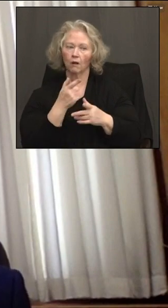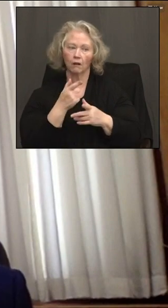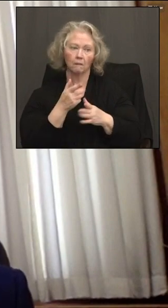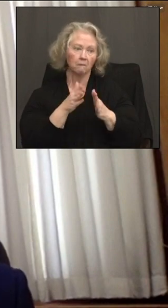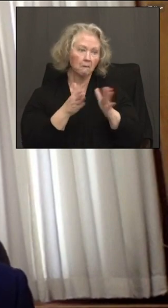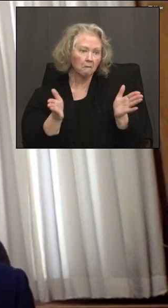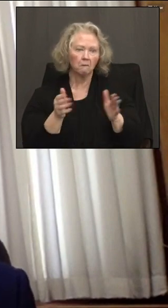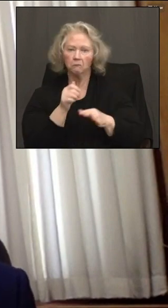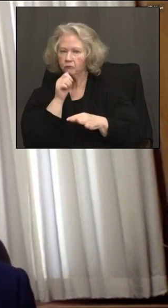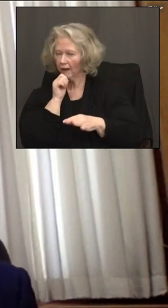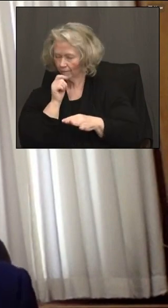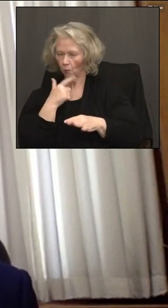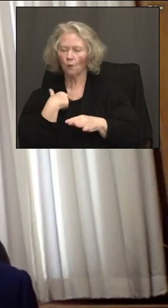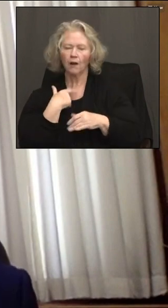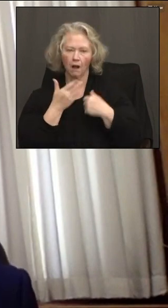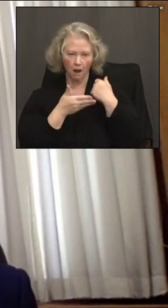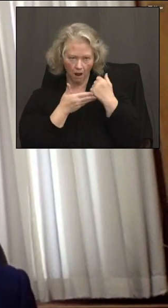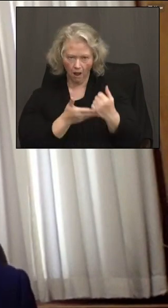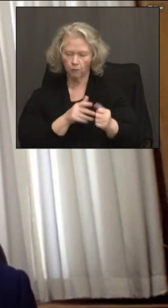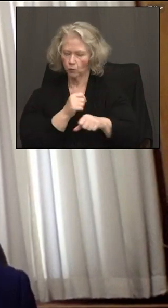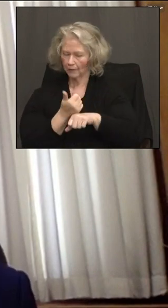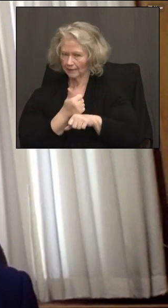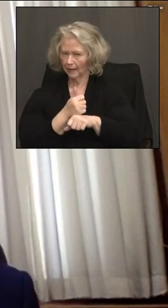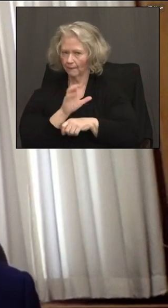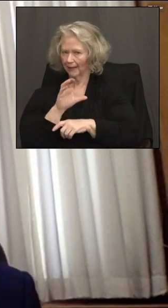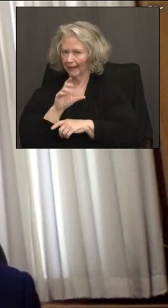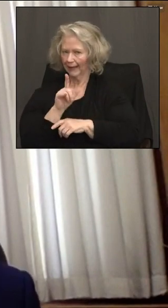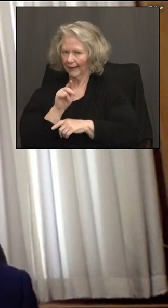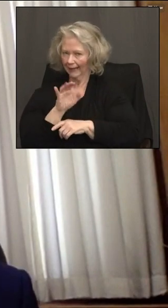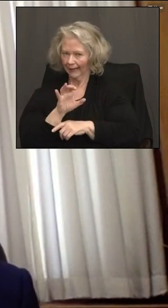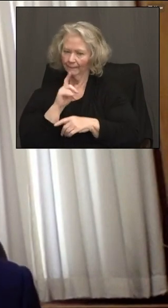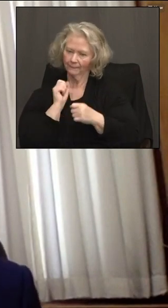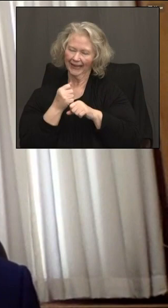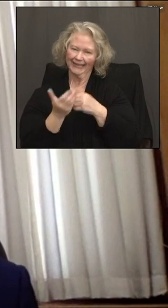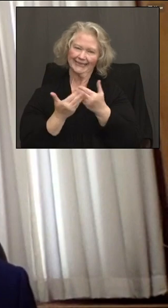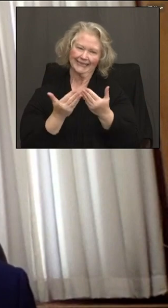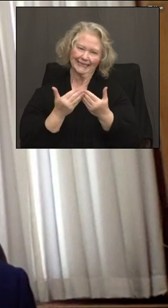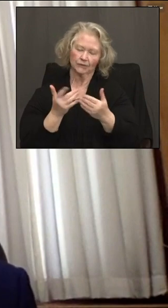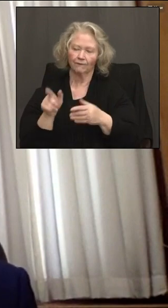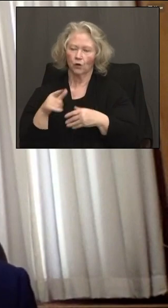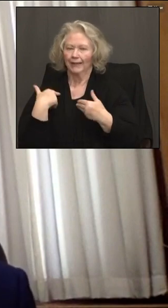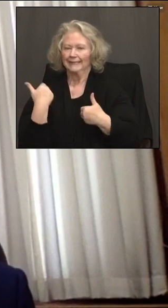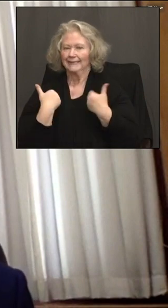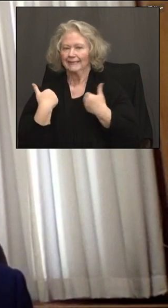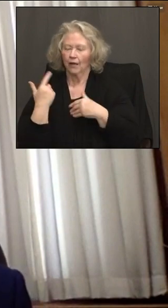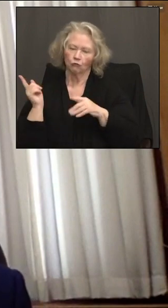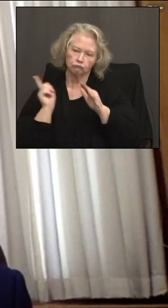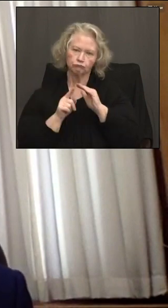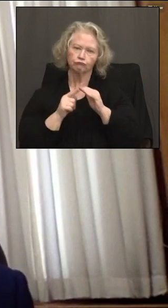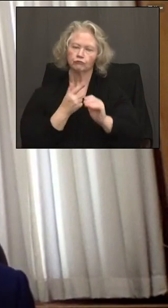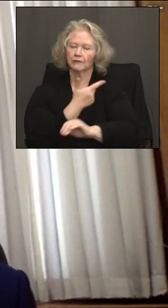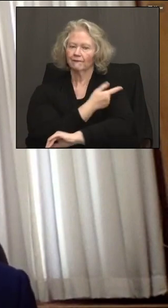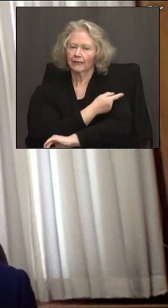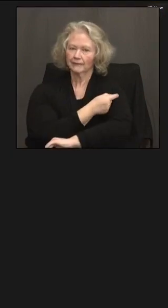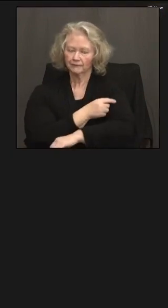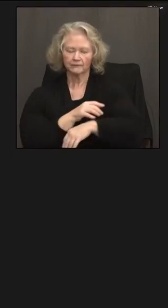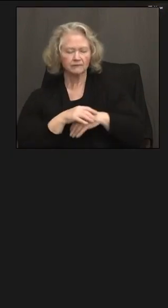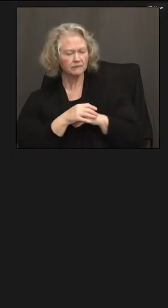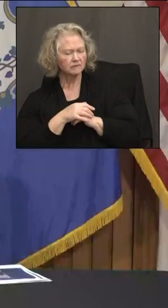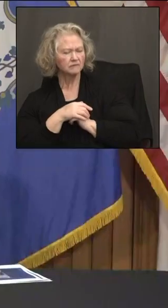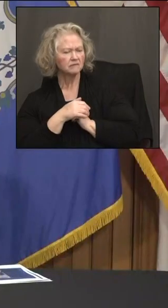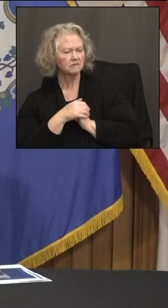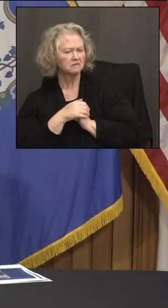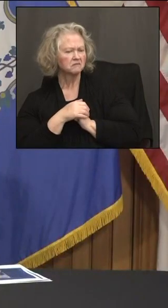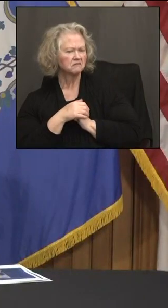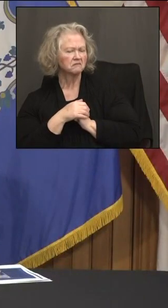that that's something that we can help facilitate and making it as easy as possible for those teenagers to get vaccinated. Well, what's